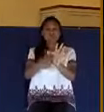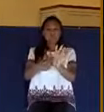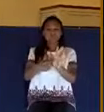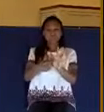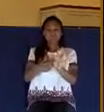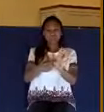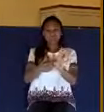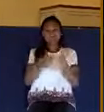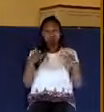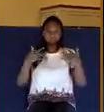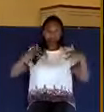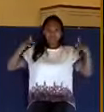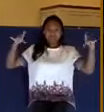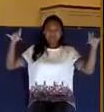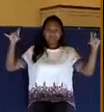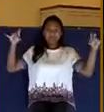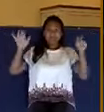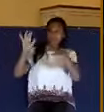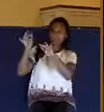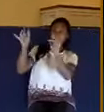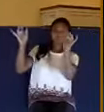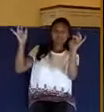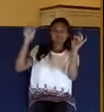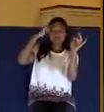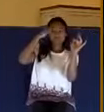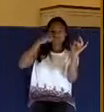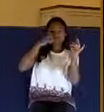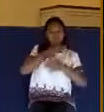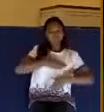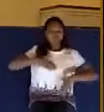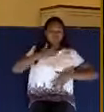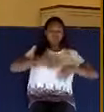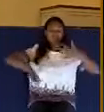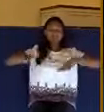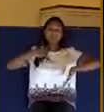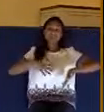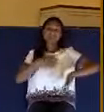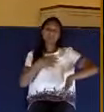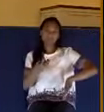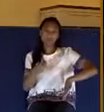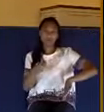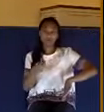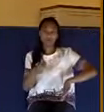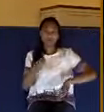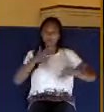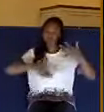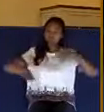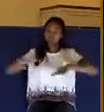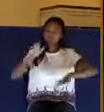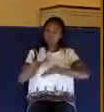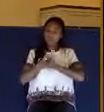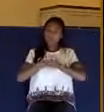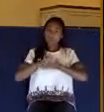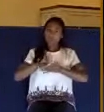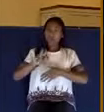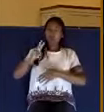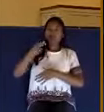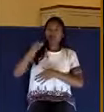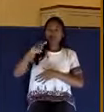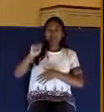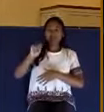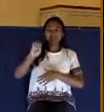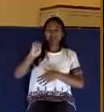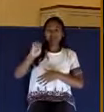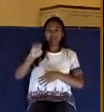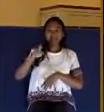off. Romans loved their white togas, and they wore them very white. They would actually rub chalk in to make it